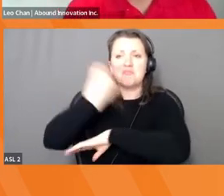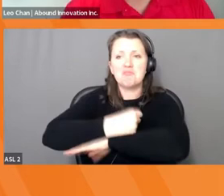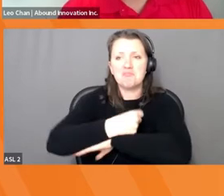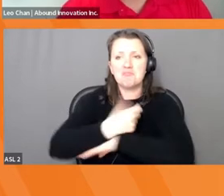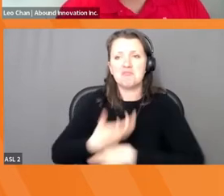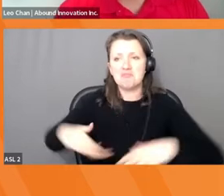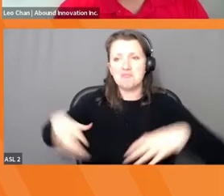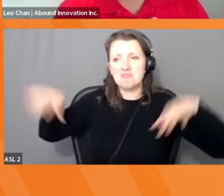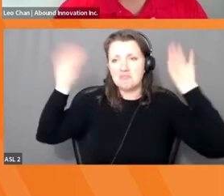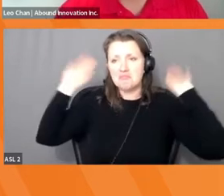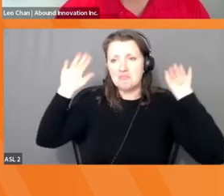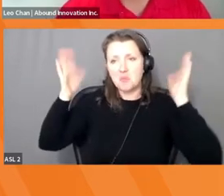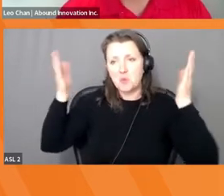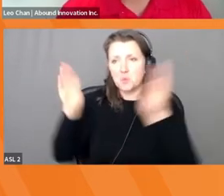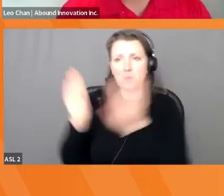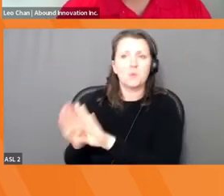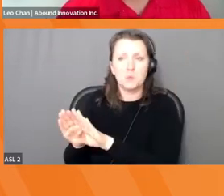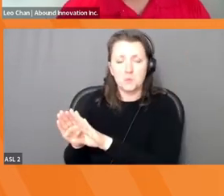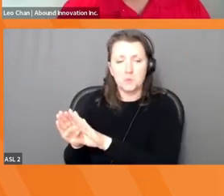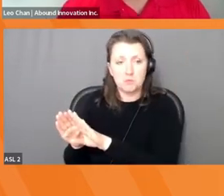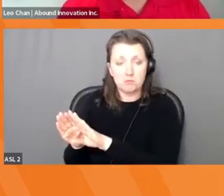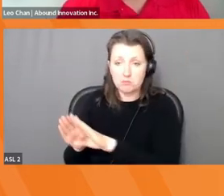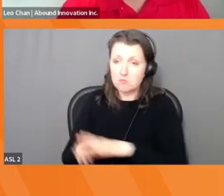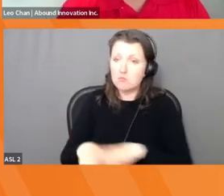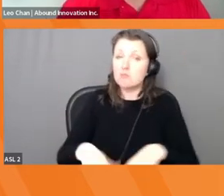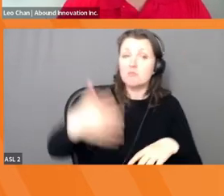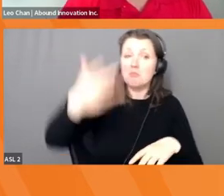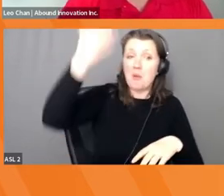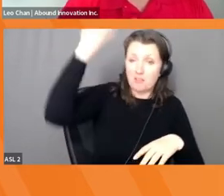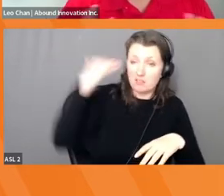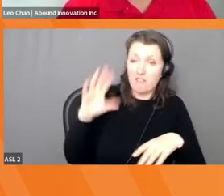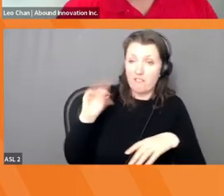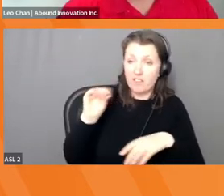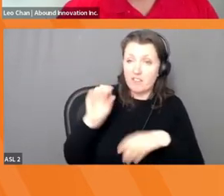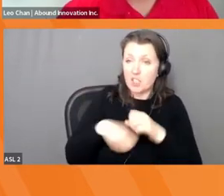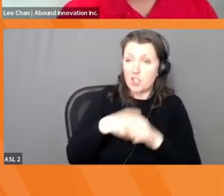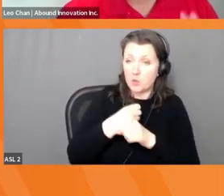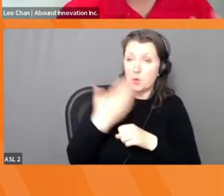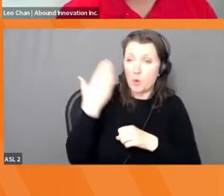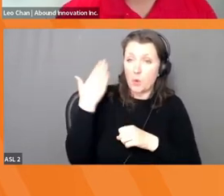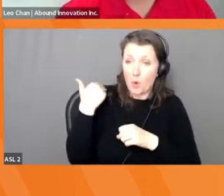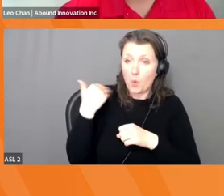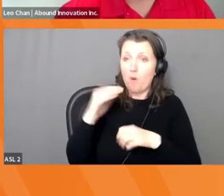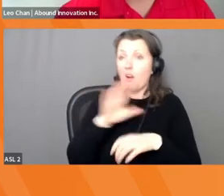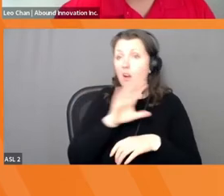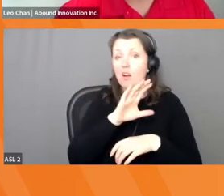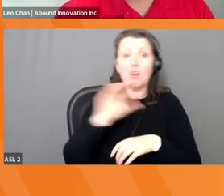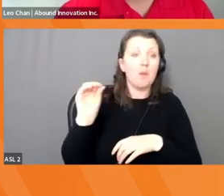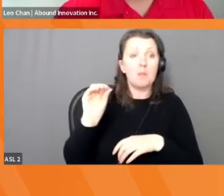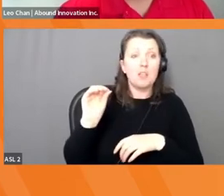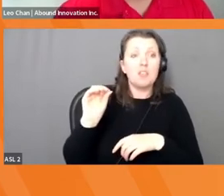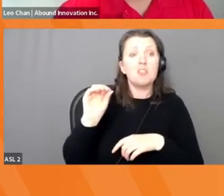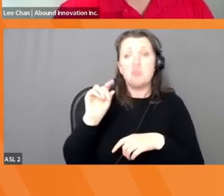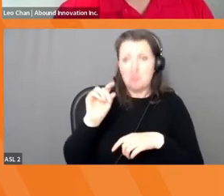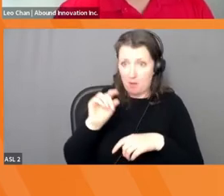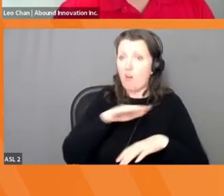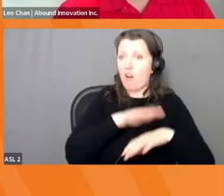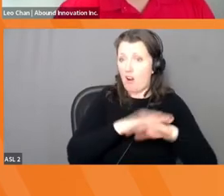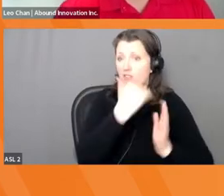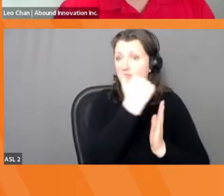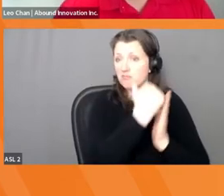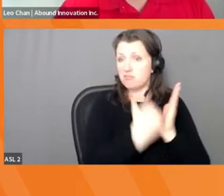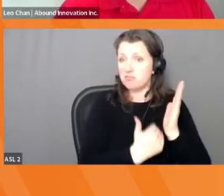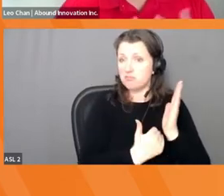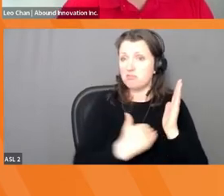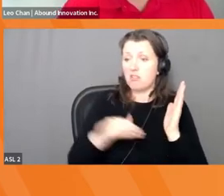was 61 years, and now it's only 18, less than 18. Like it's a stock, it's a shocking statistic. In addition to